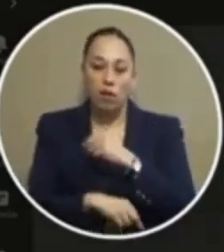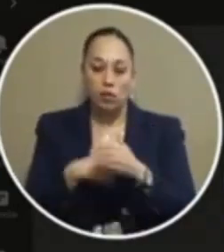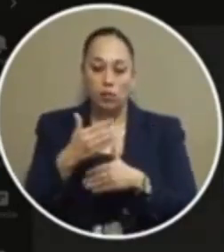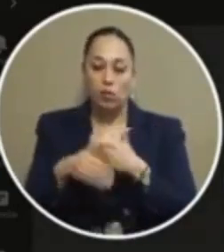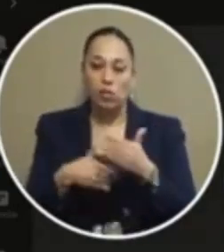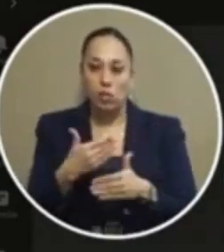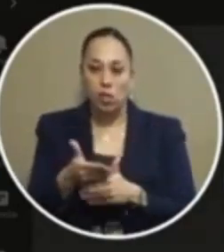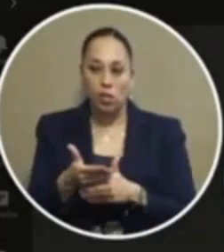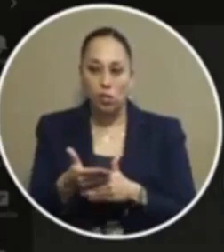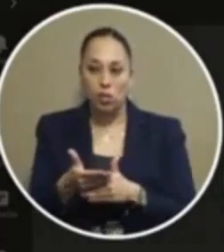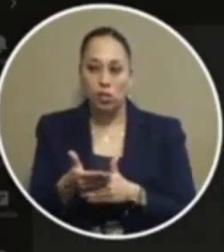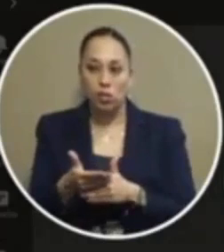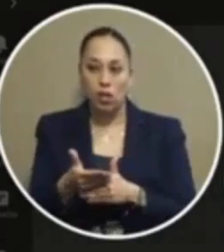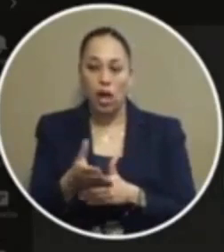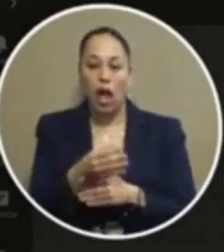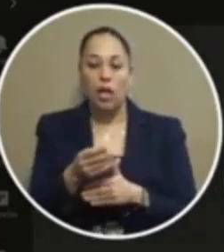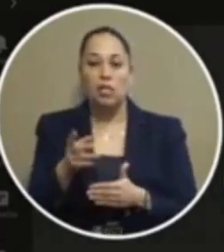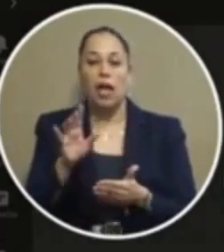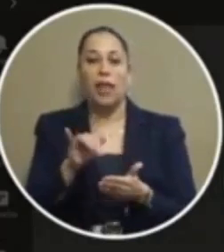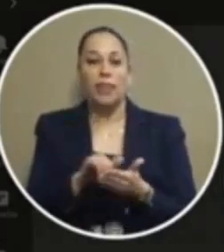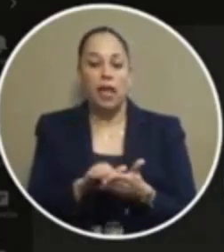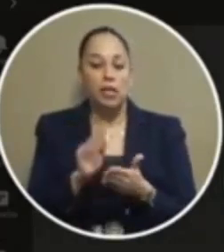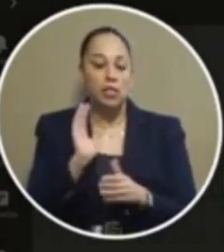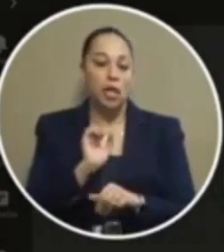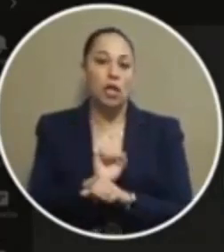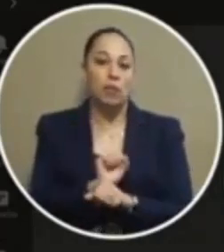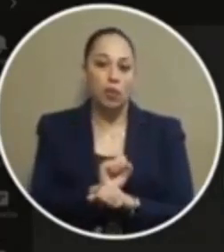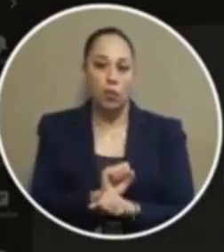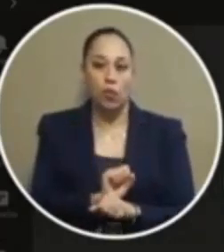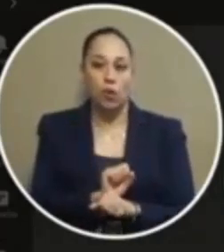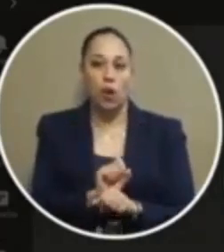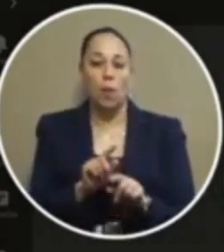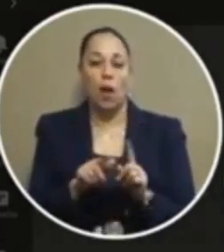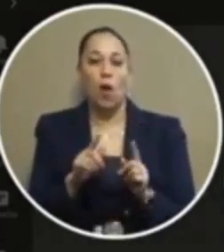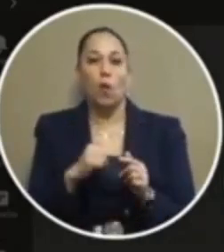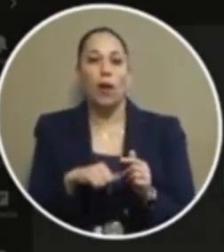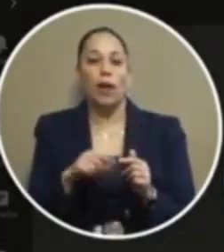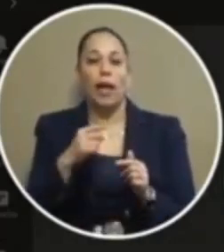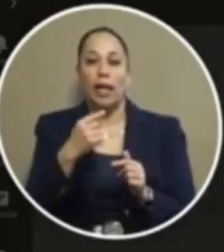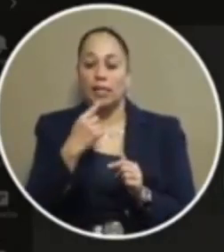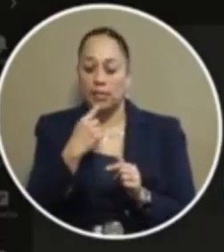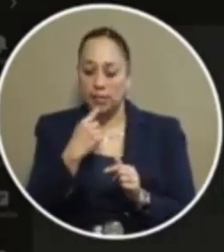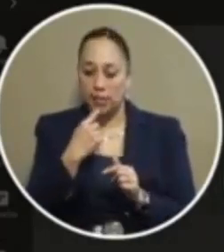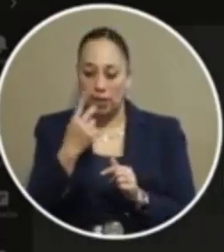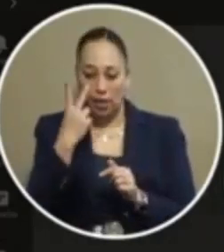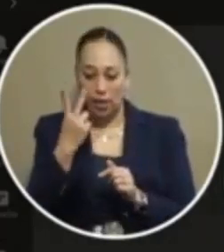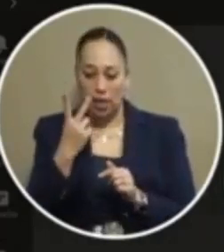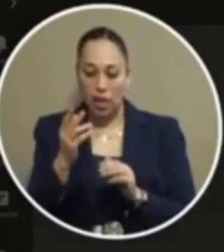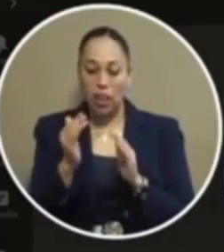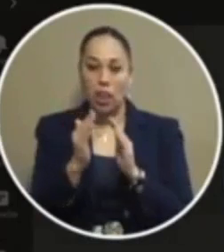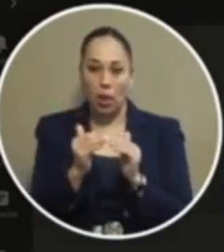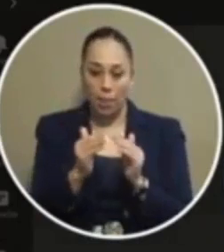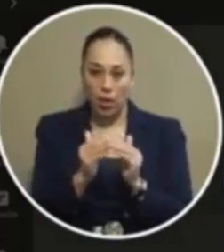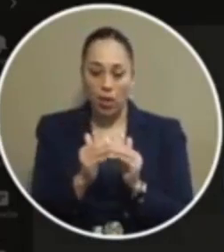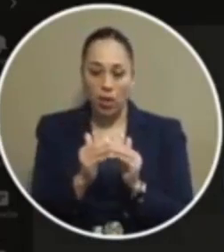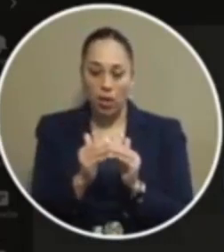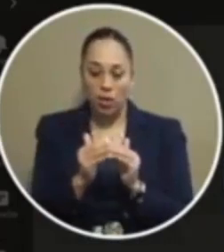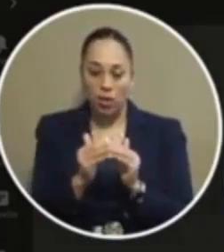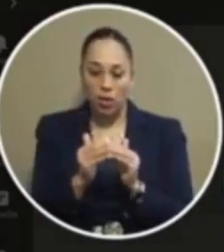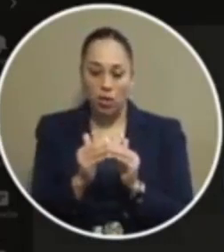um and so that would be worth looking at but when i sit in a meeting and i'm told um